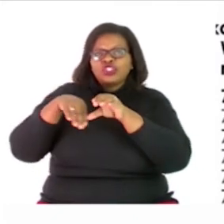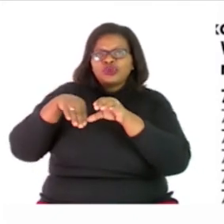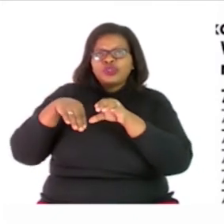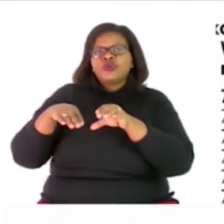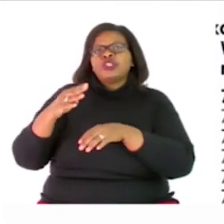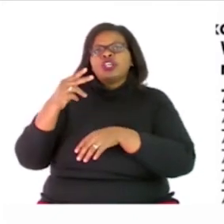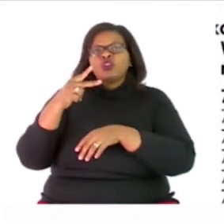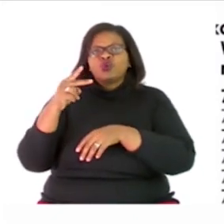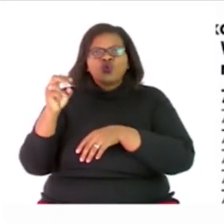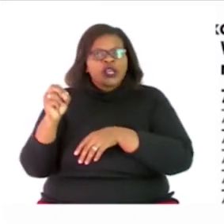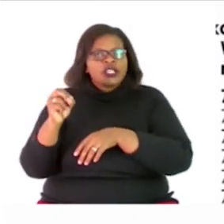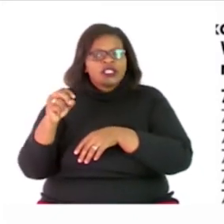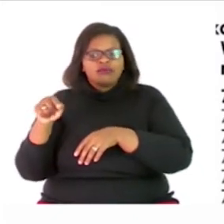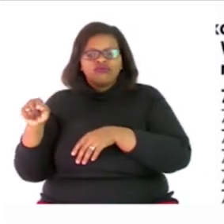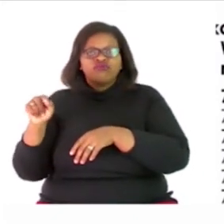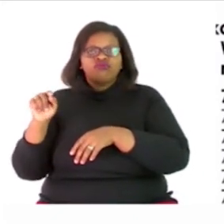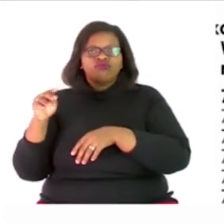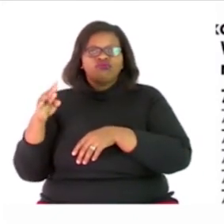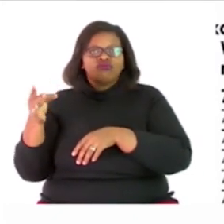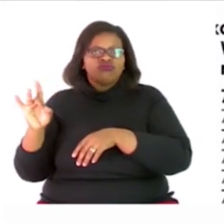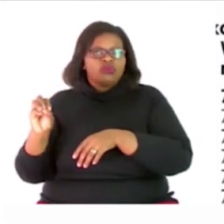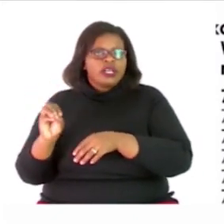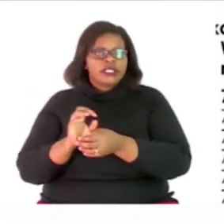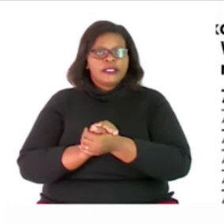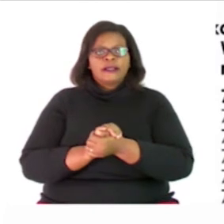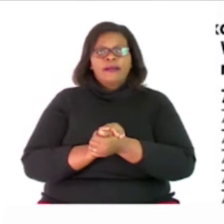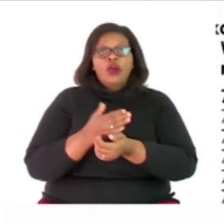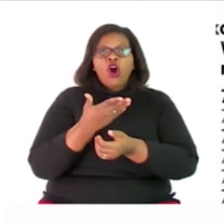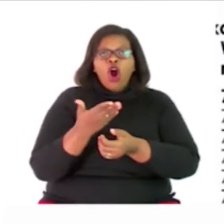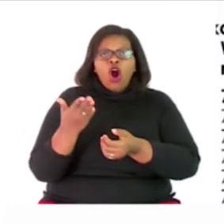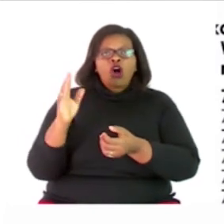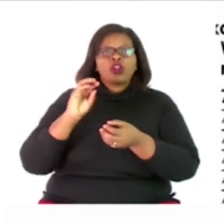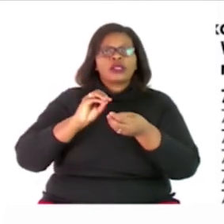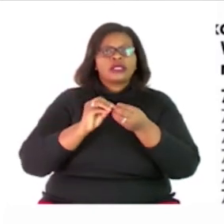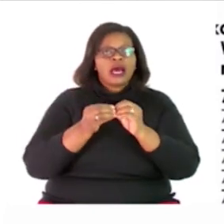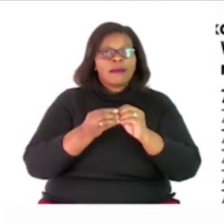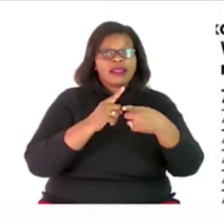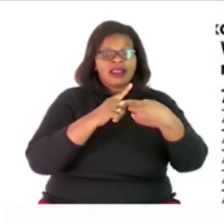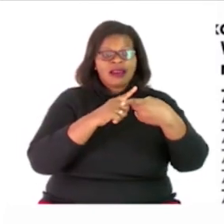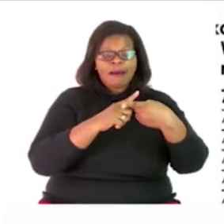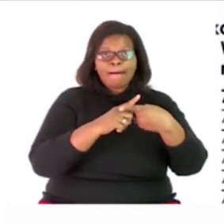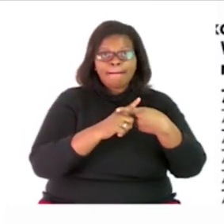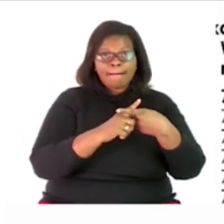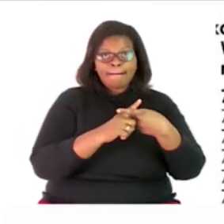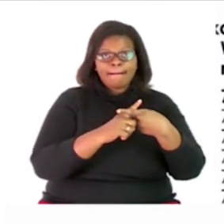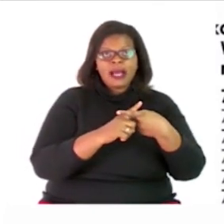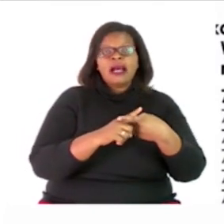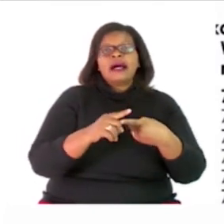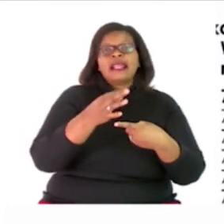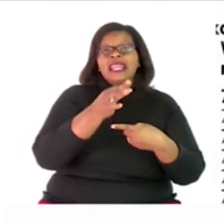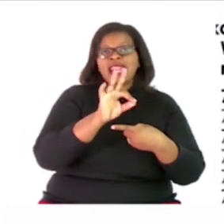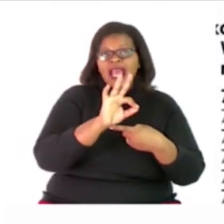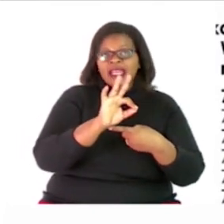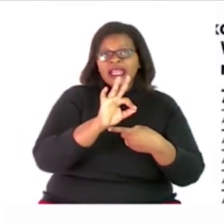20 and 80 so all the multiples of 9 between 20 and